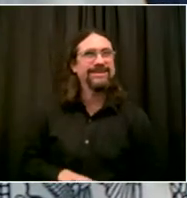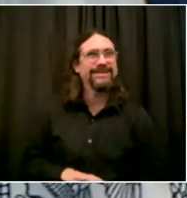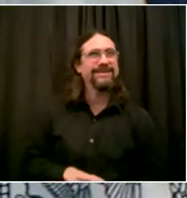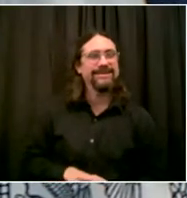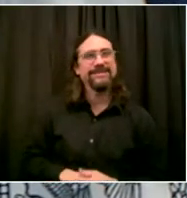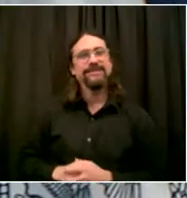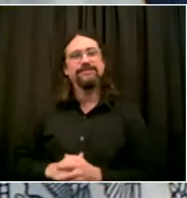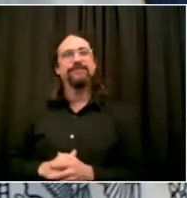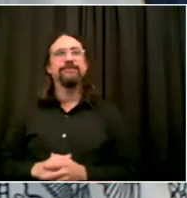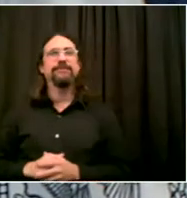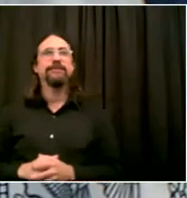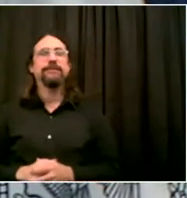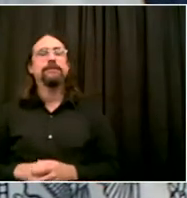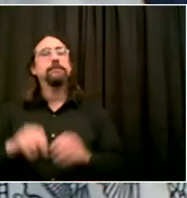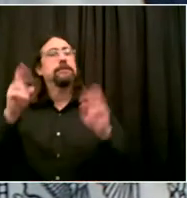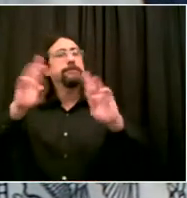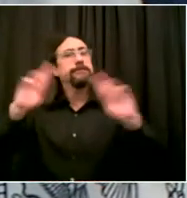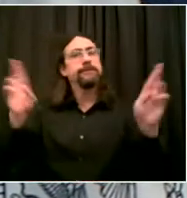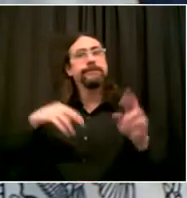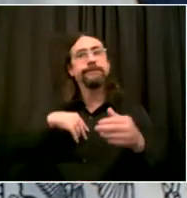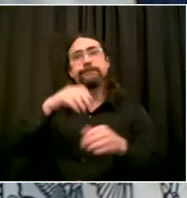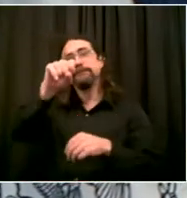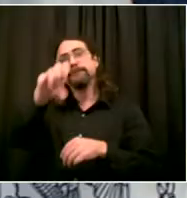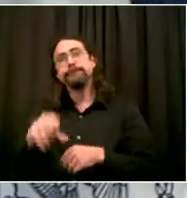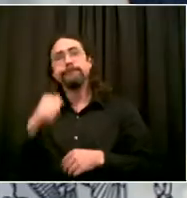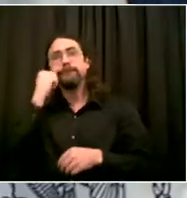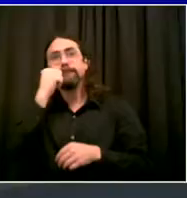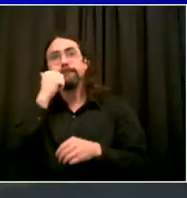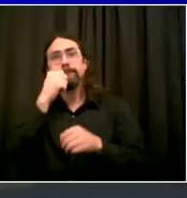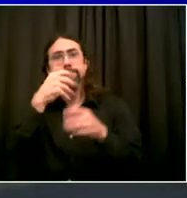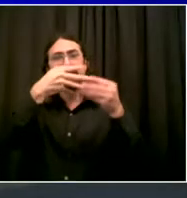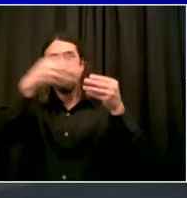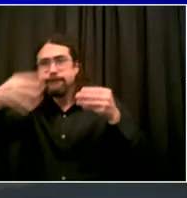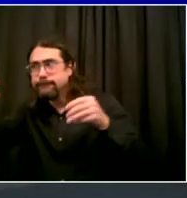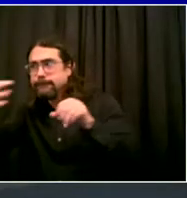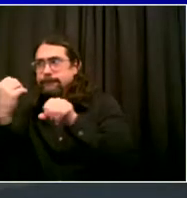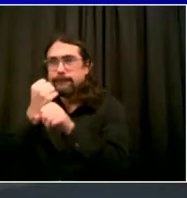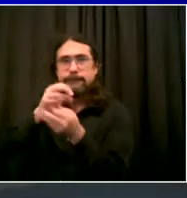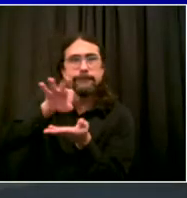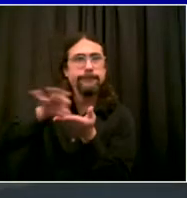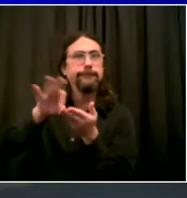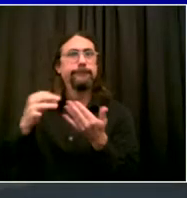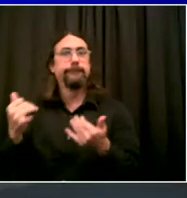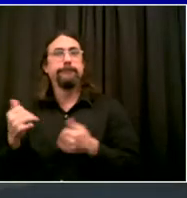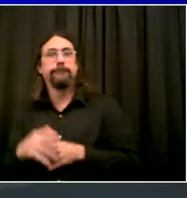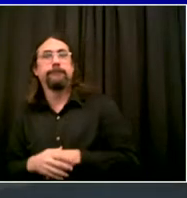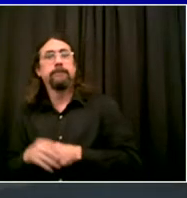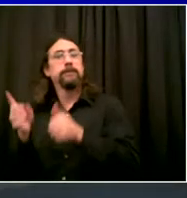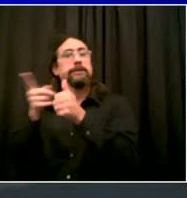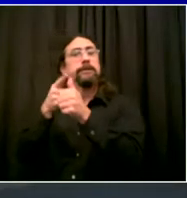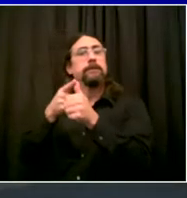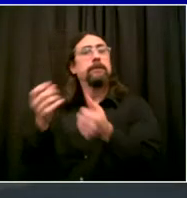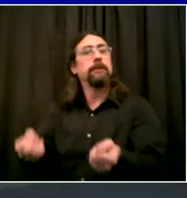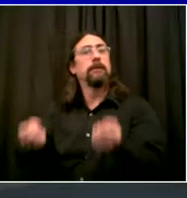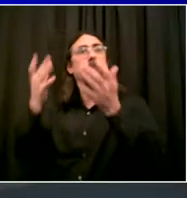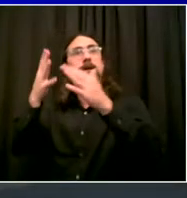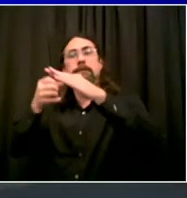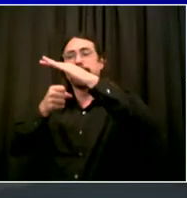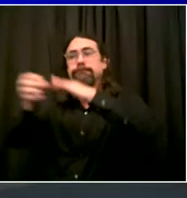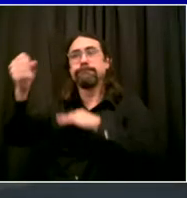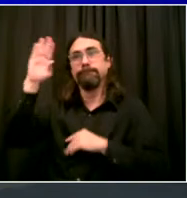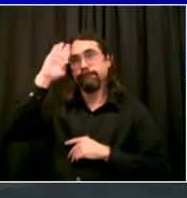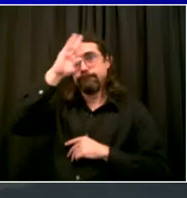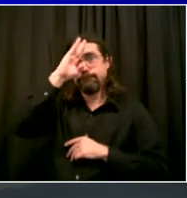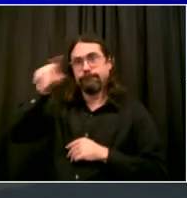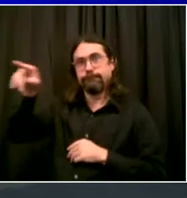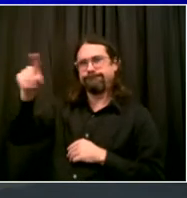indicators. Number one, daily number of people admitted to New York City hospitals for suspected COVID-19. Threshold